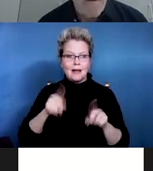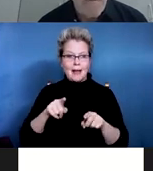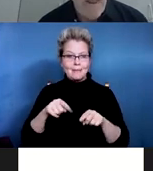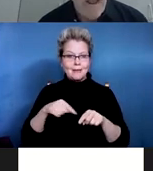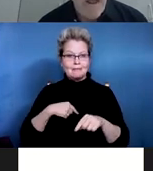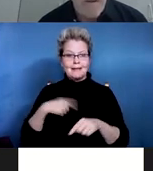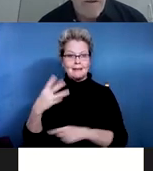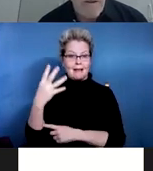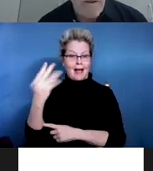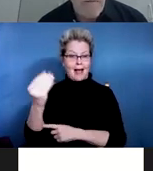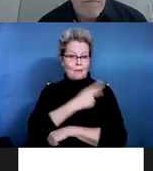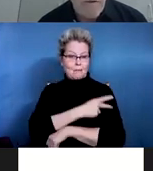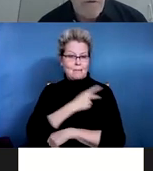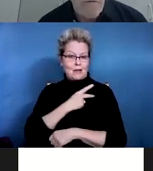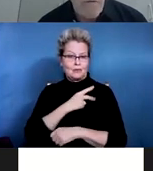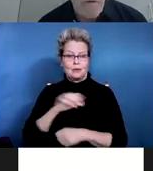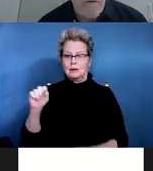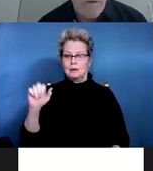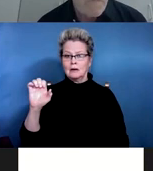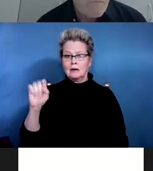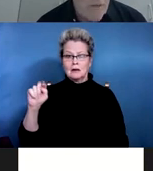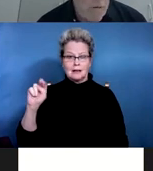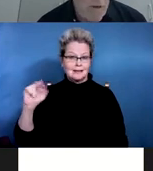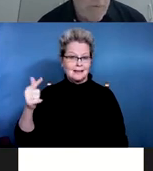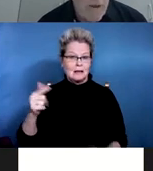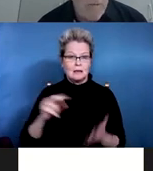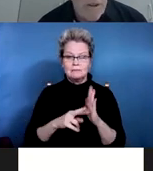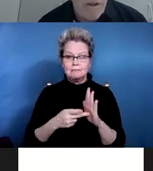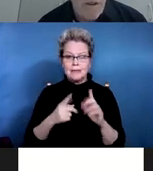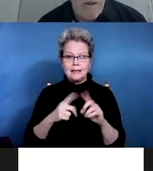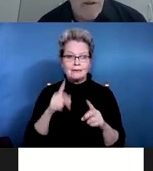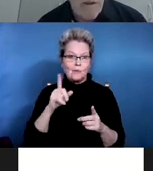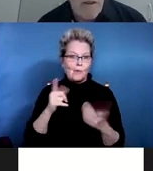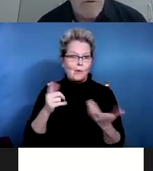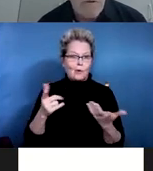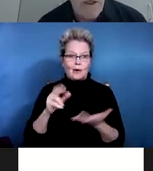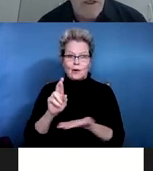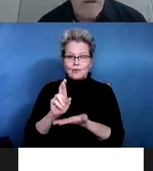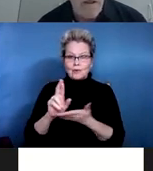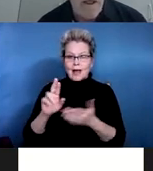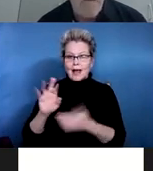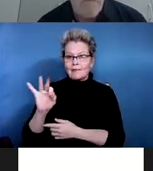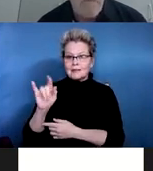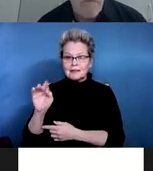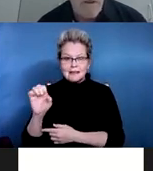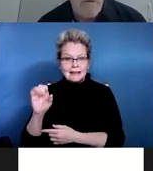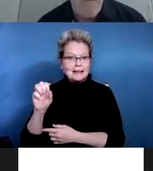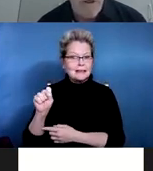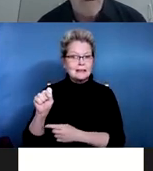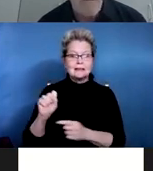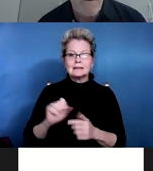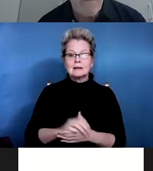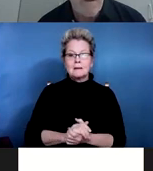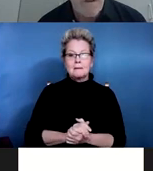Um, and, um, so there is follow-up there, but, uh, again, there's not a lot of, uh,